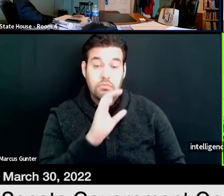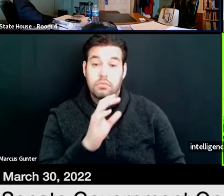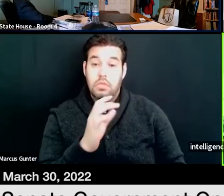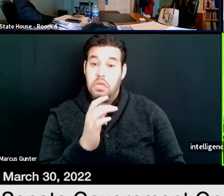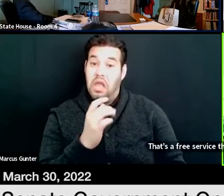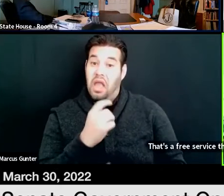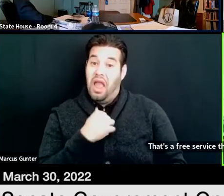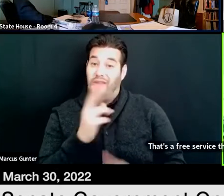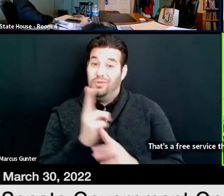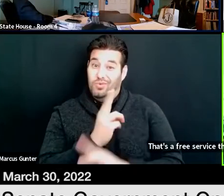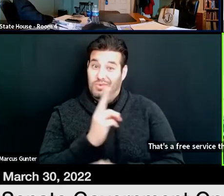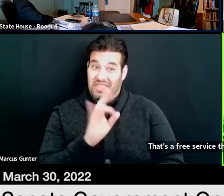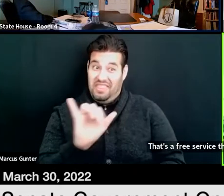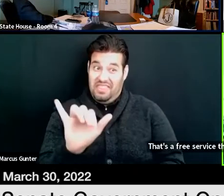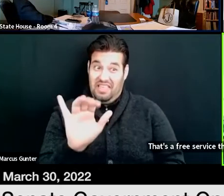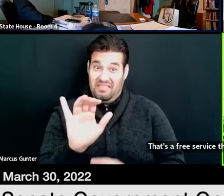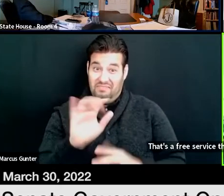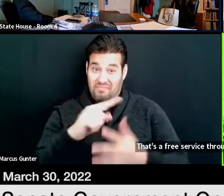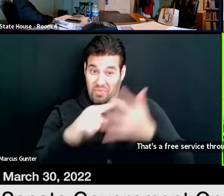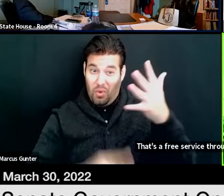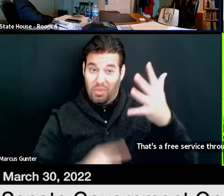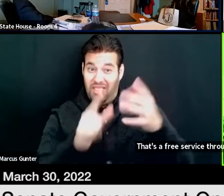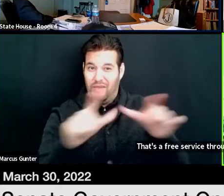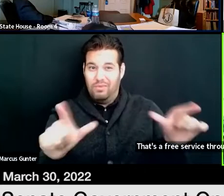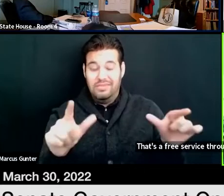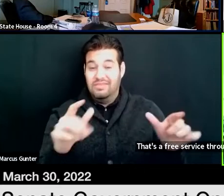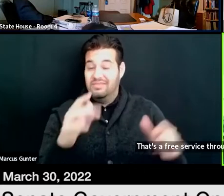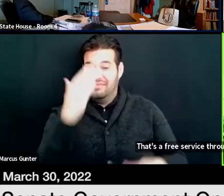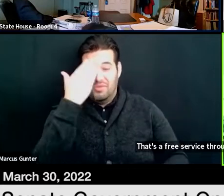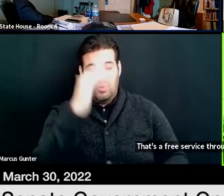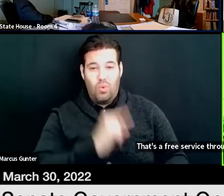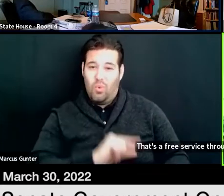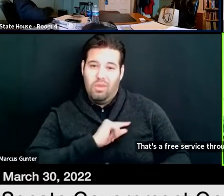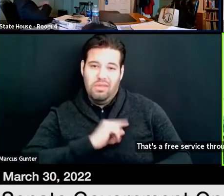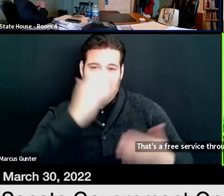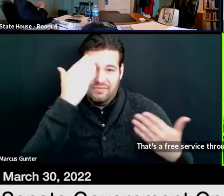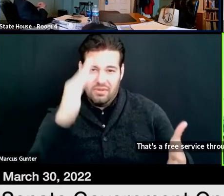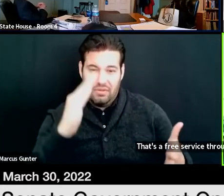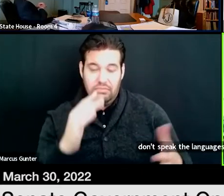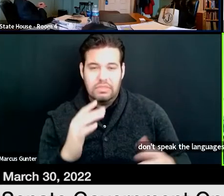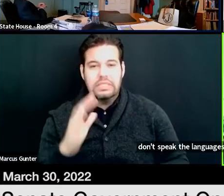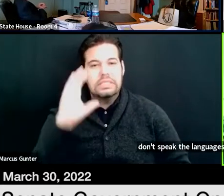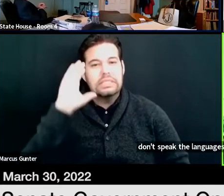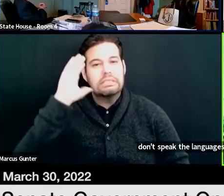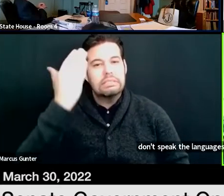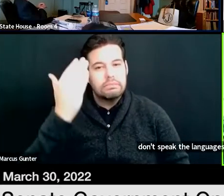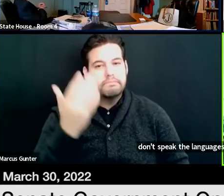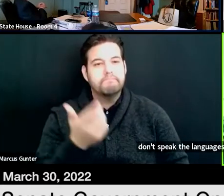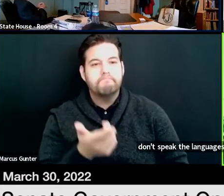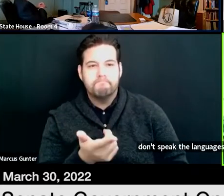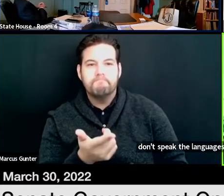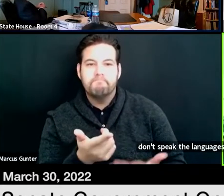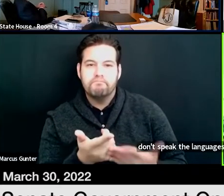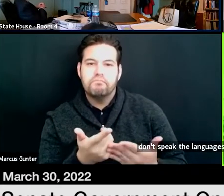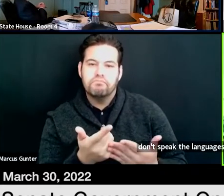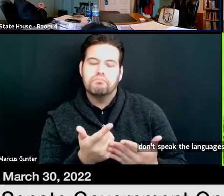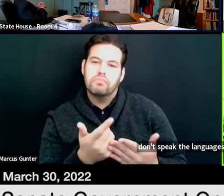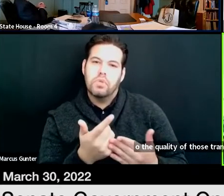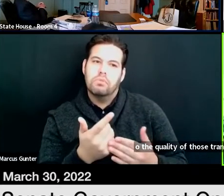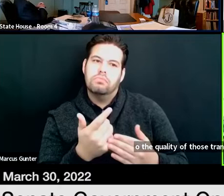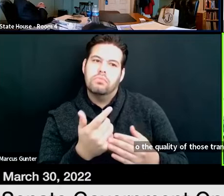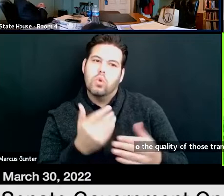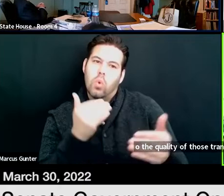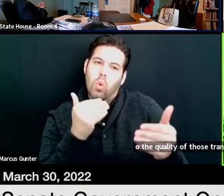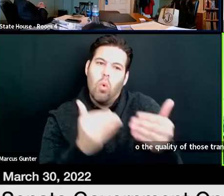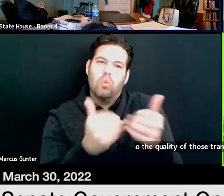languages, so I can't speak to the quality of those translations, but it certainly is a step in the right direction compared